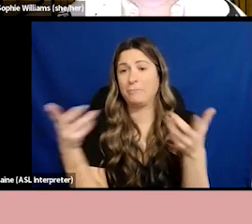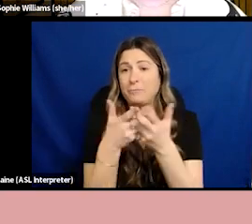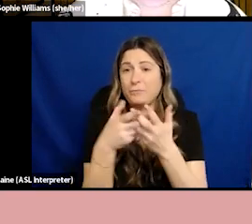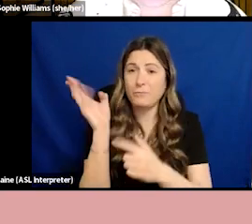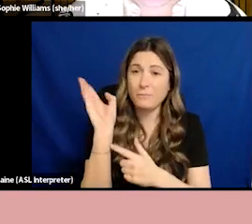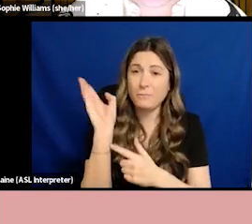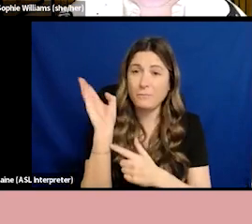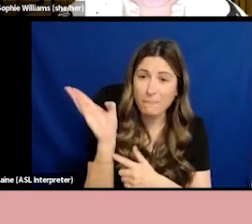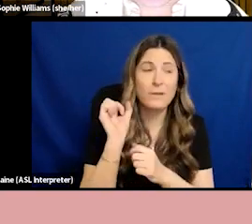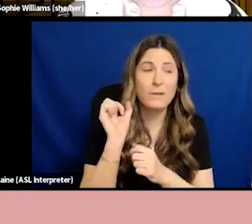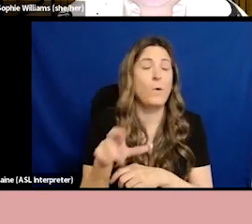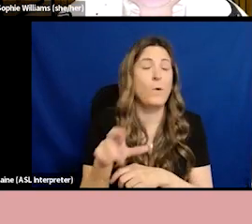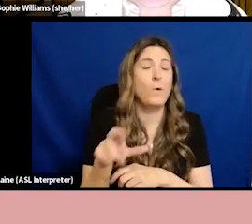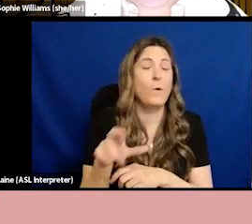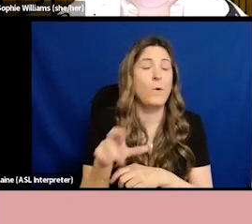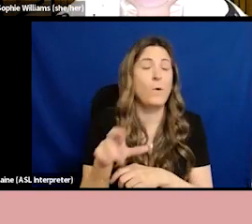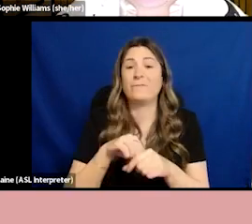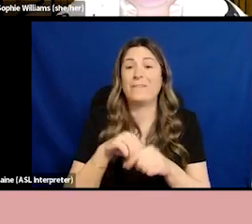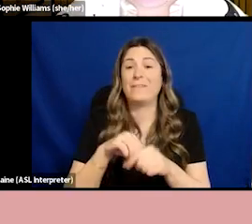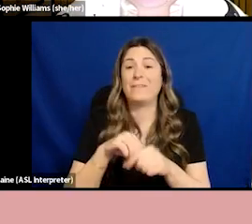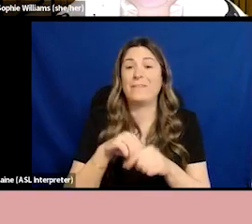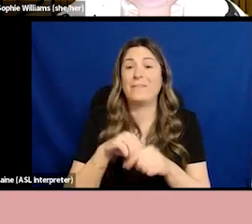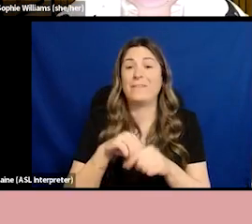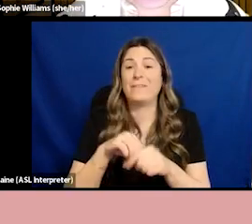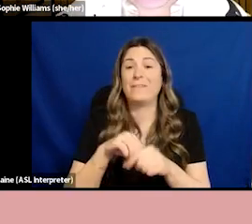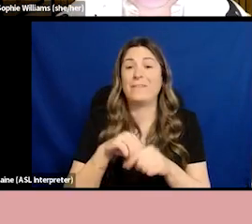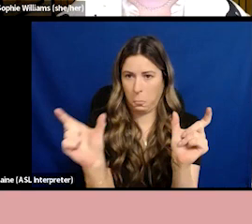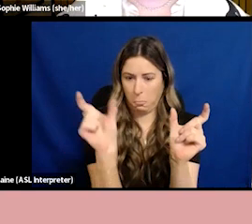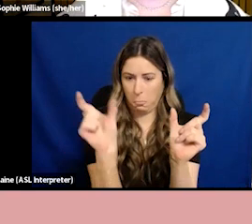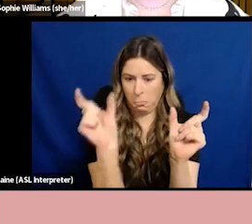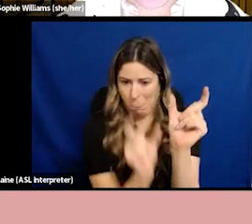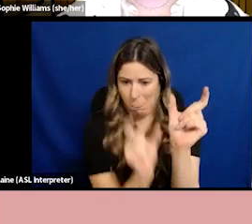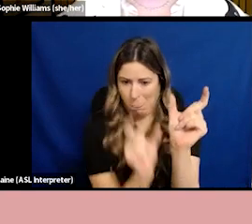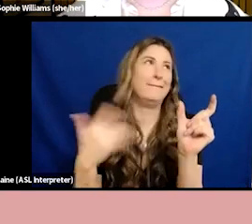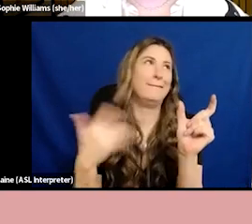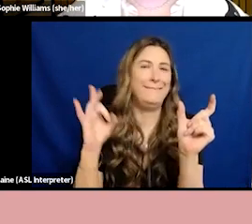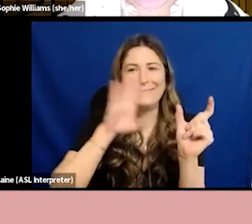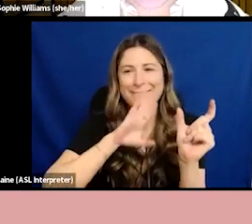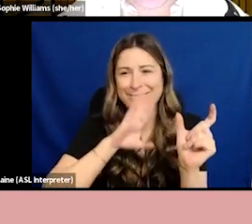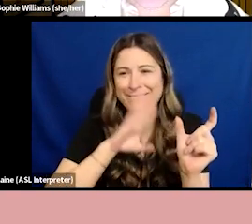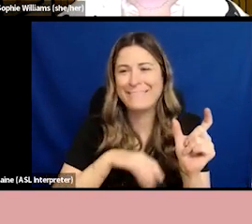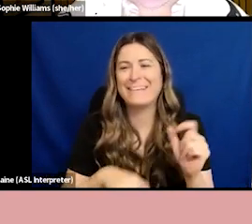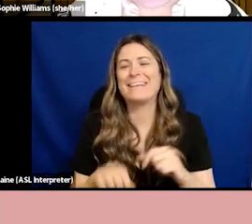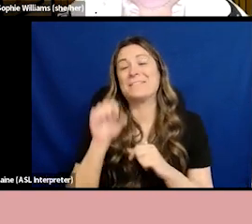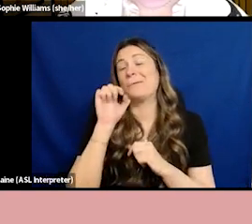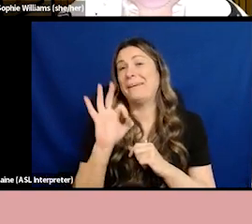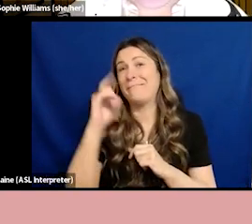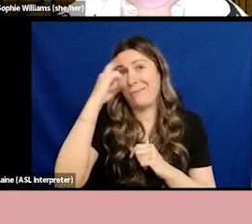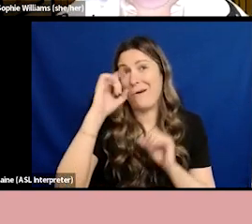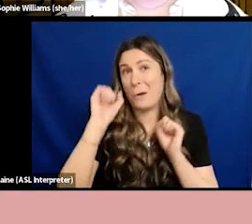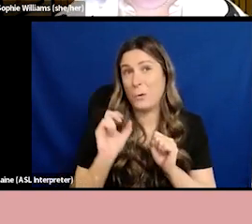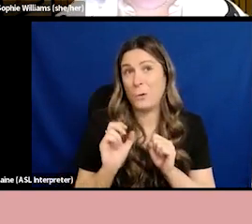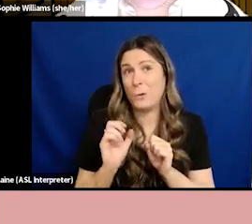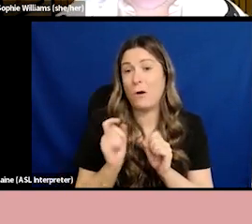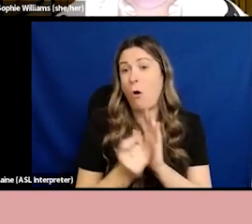all of your formatting. And so if I didn't have to talk about it, if I didn't think it was essential, I wouldn't. But I really